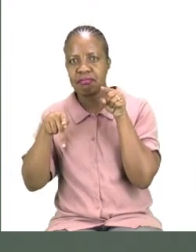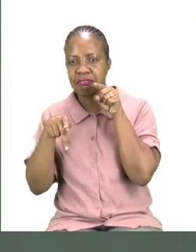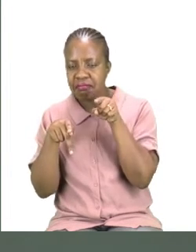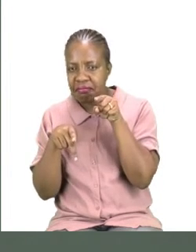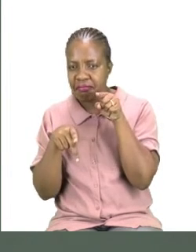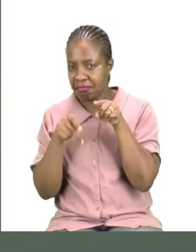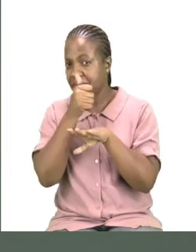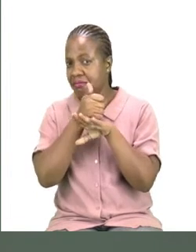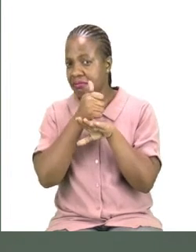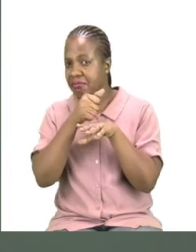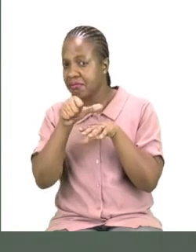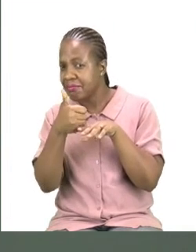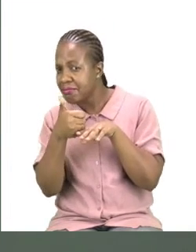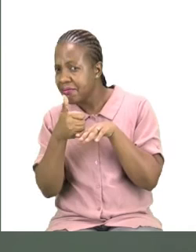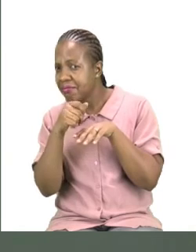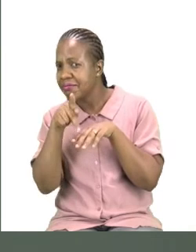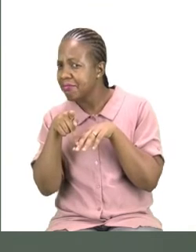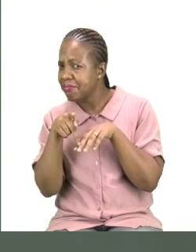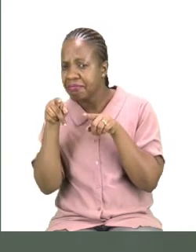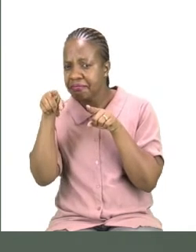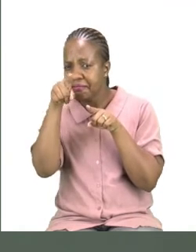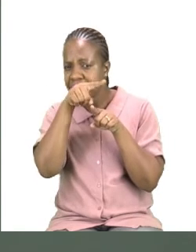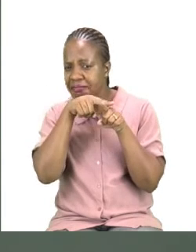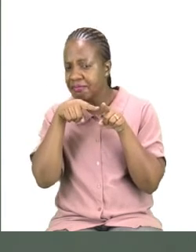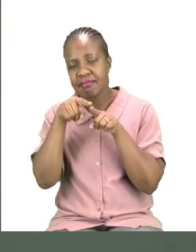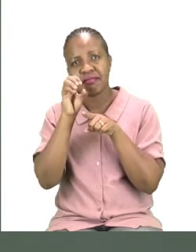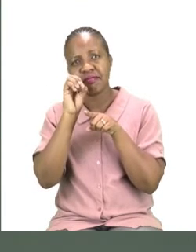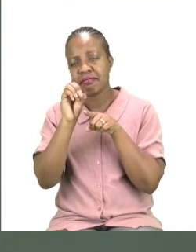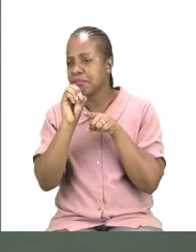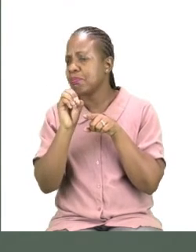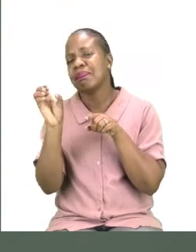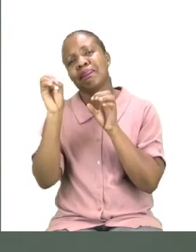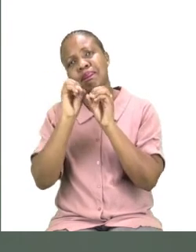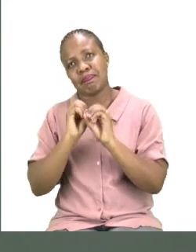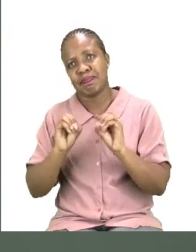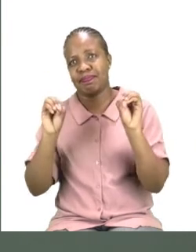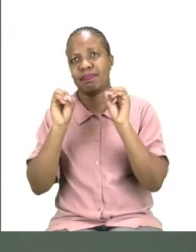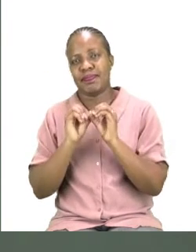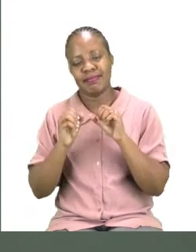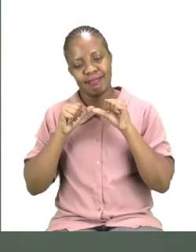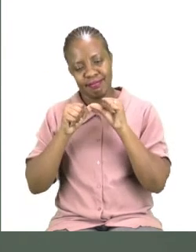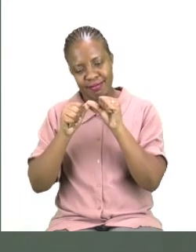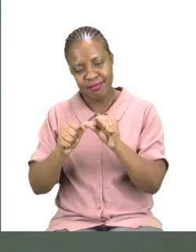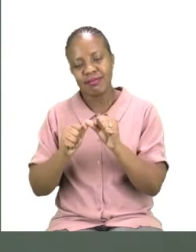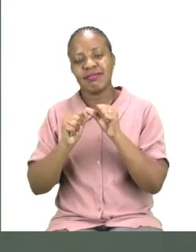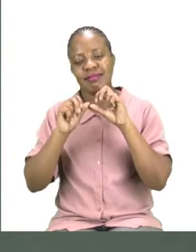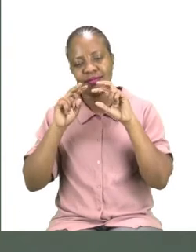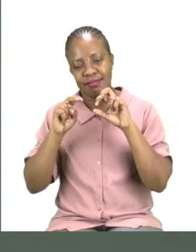another one, but there's no O around that one either. So let us take a look at a different P.